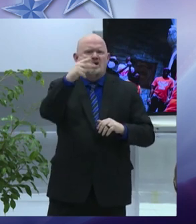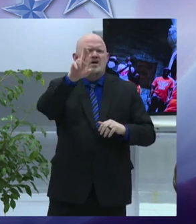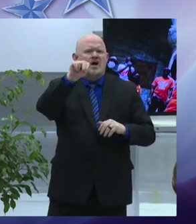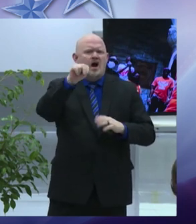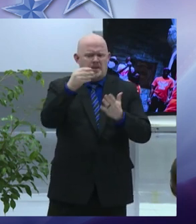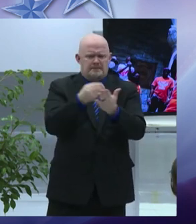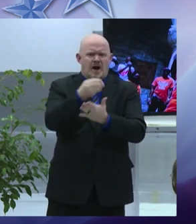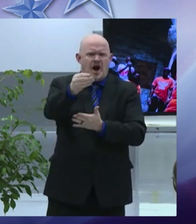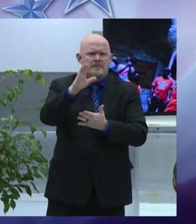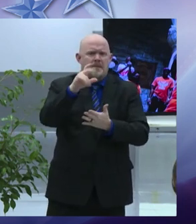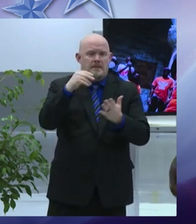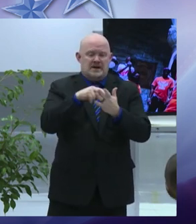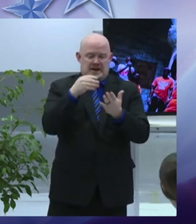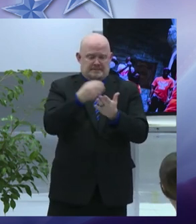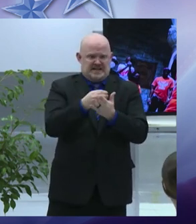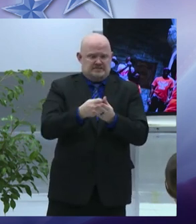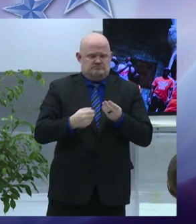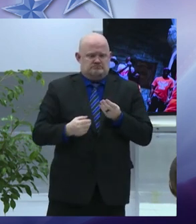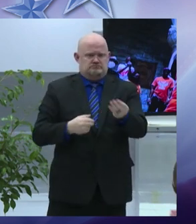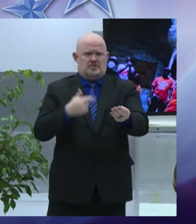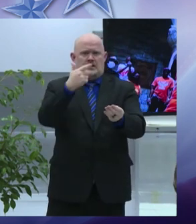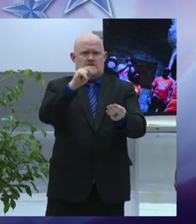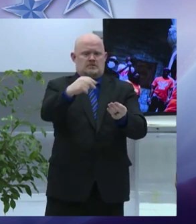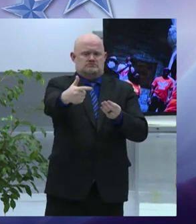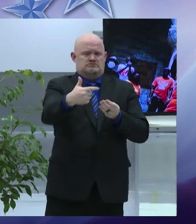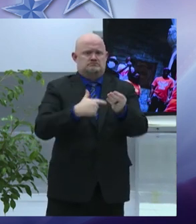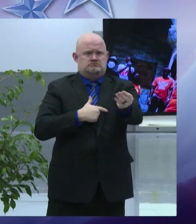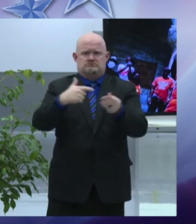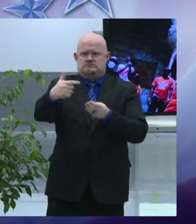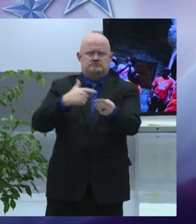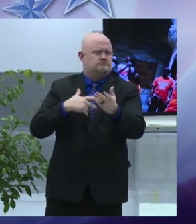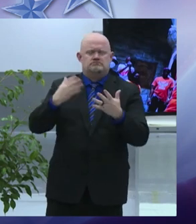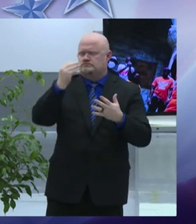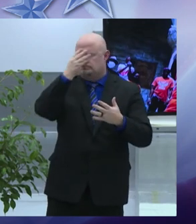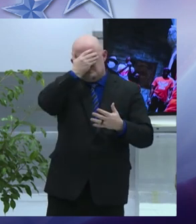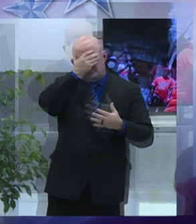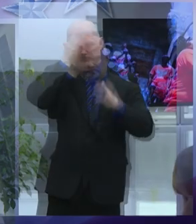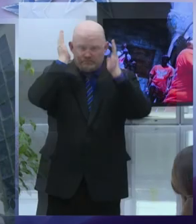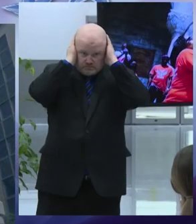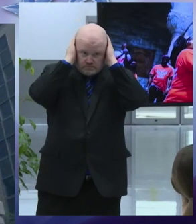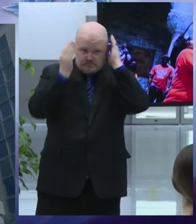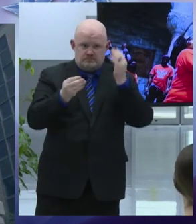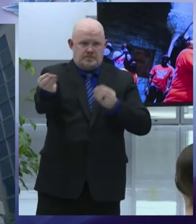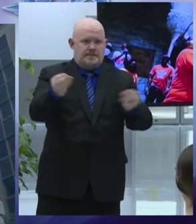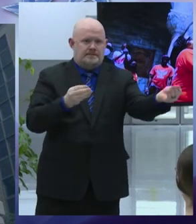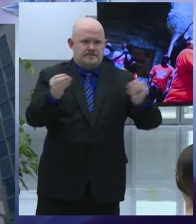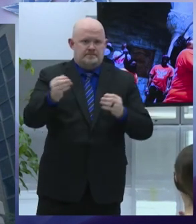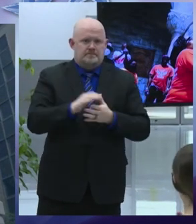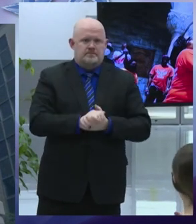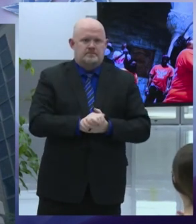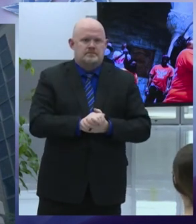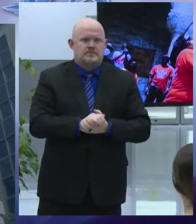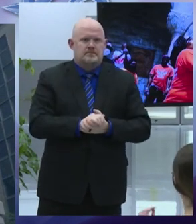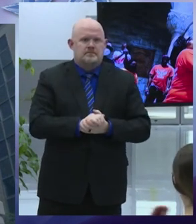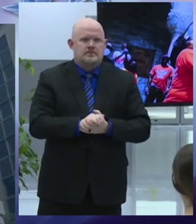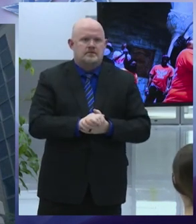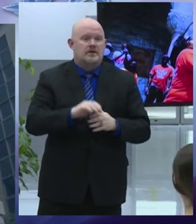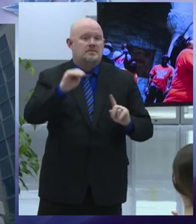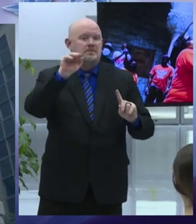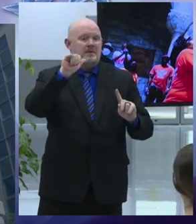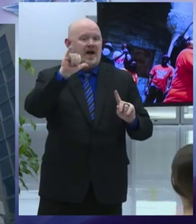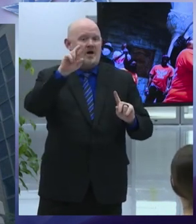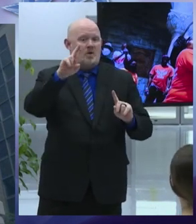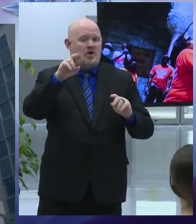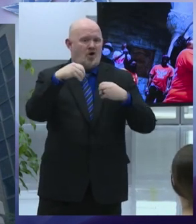tonight i'm announcing the creation of the syracuse of syracuse's first ever mayor's office to reduce gun violence to synchronize our city's anti-gun violence